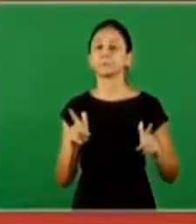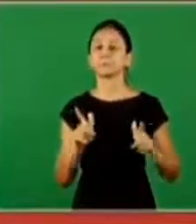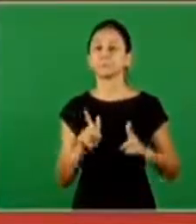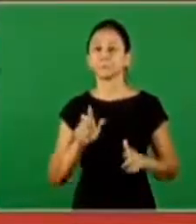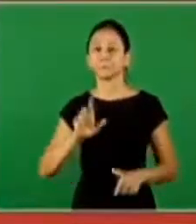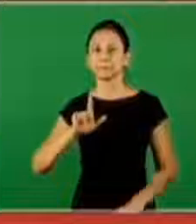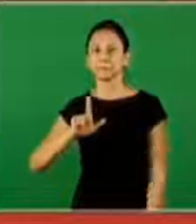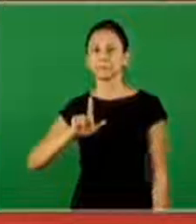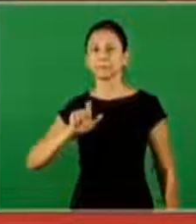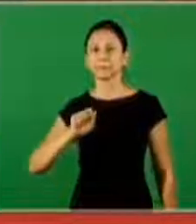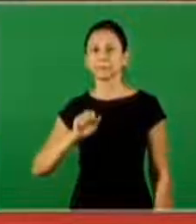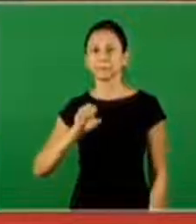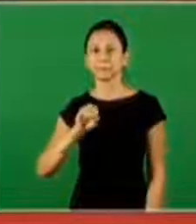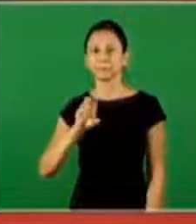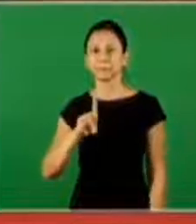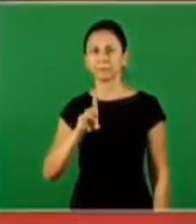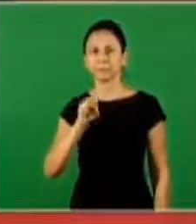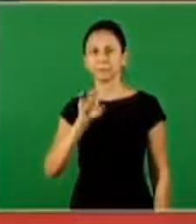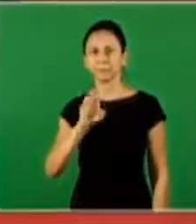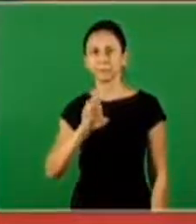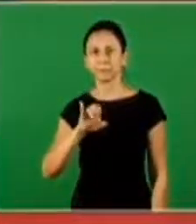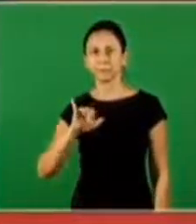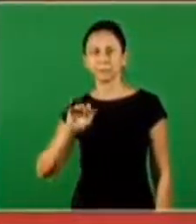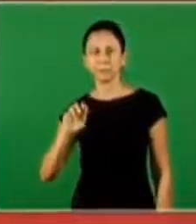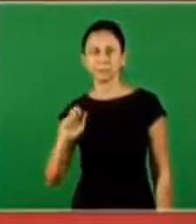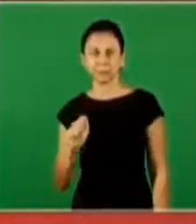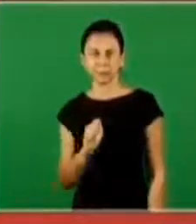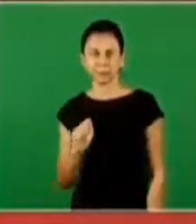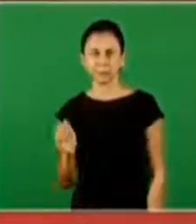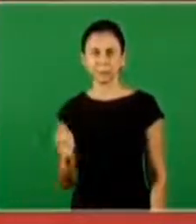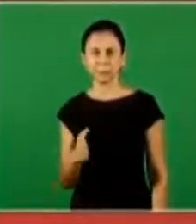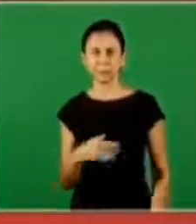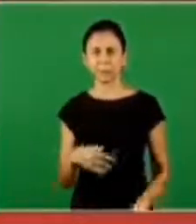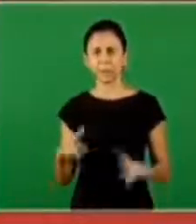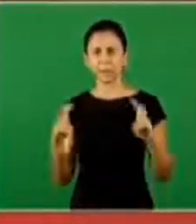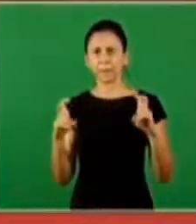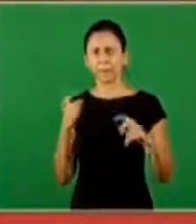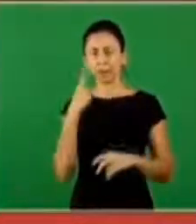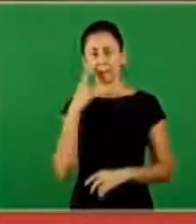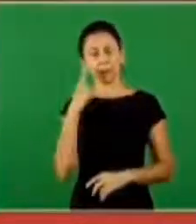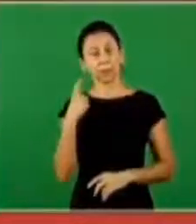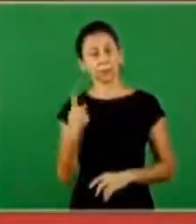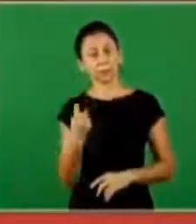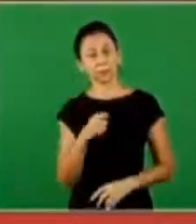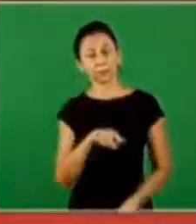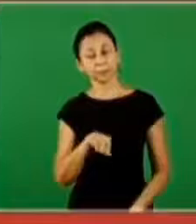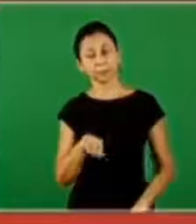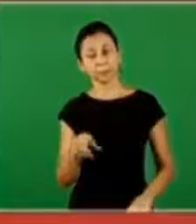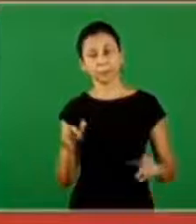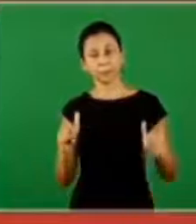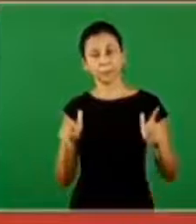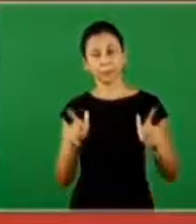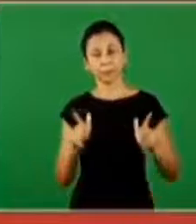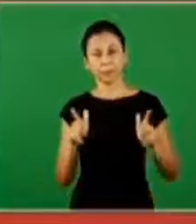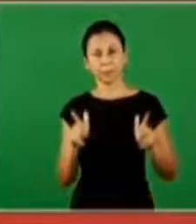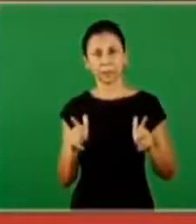Laodicea. Very well. So, one of the topics interesting in the church of Laodicea is